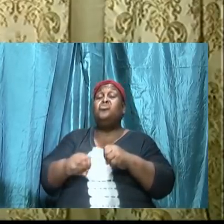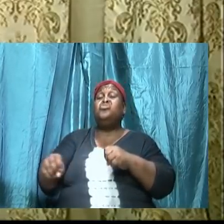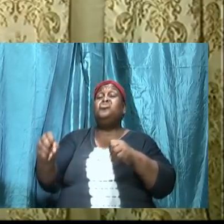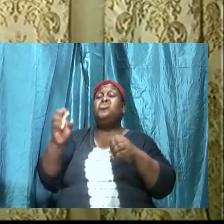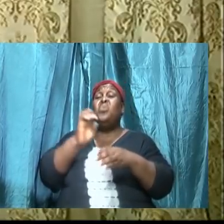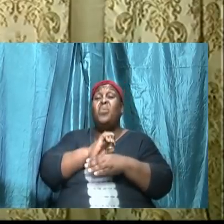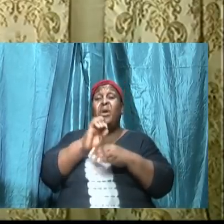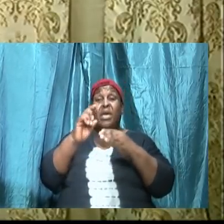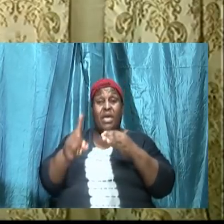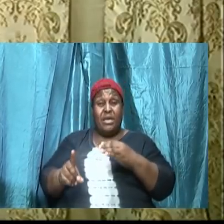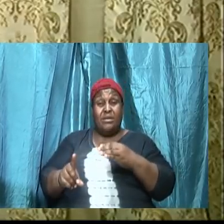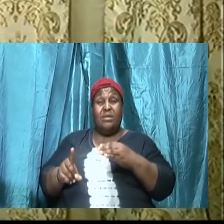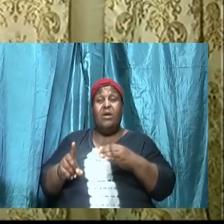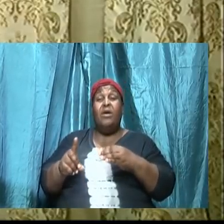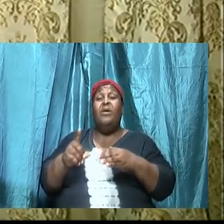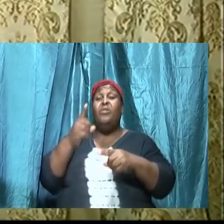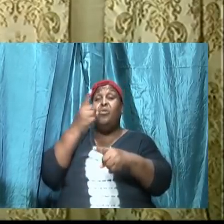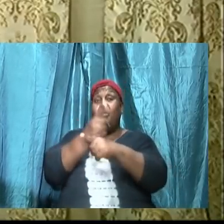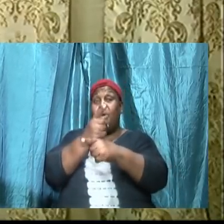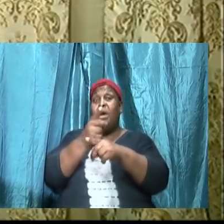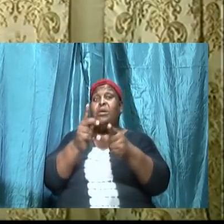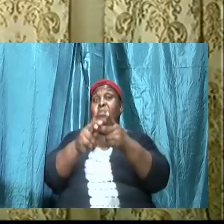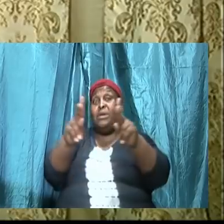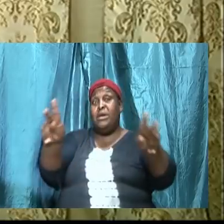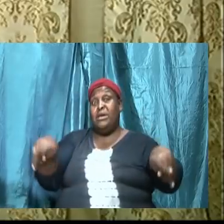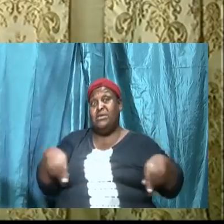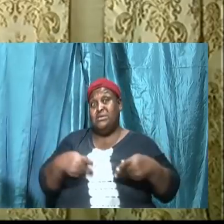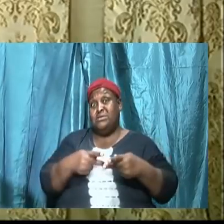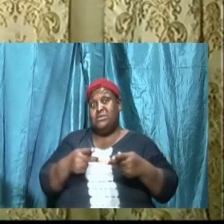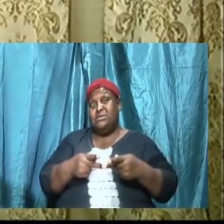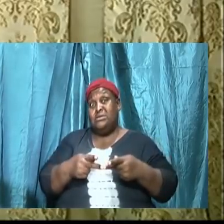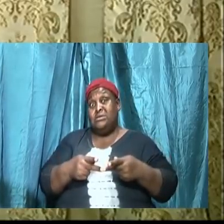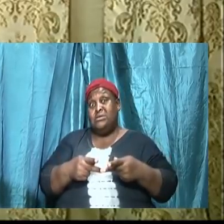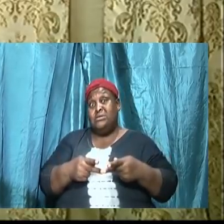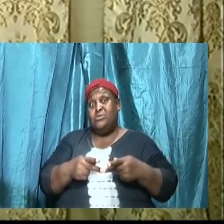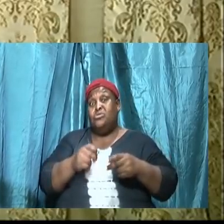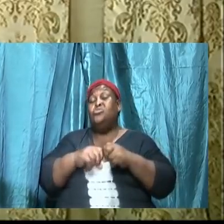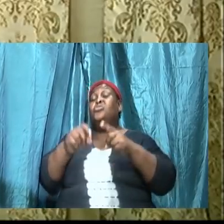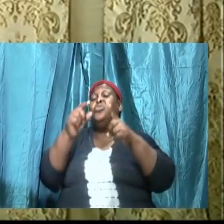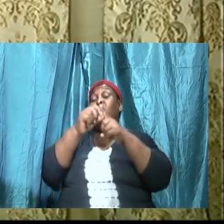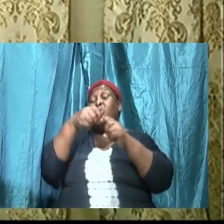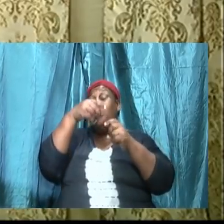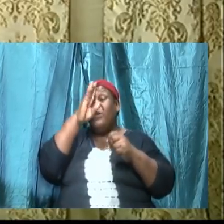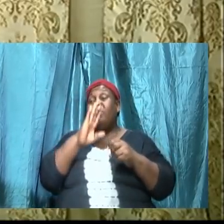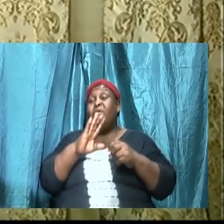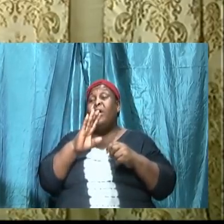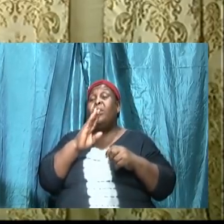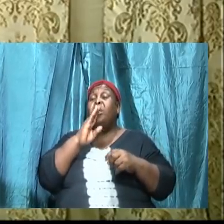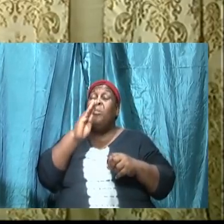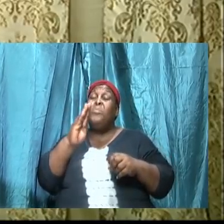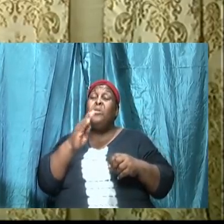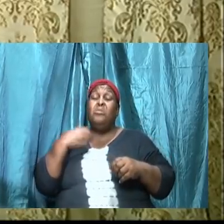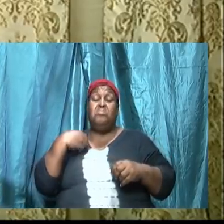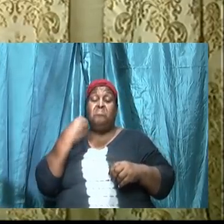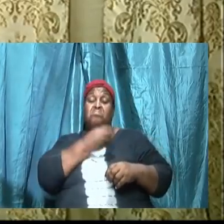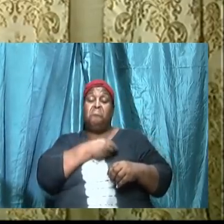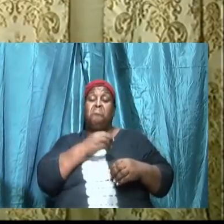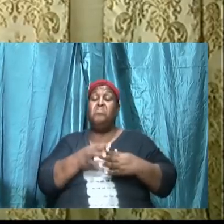the word of God is what is going to be our guiding light. Saints of the Most High God,